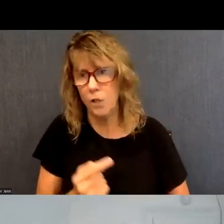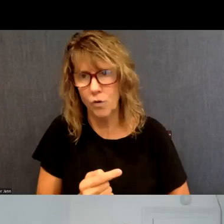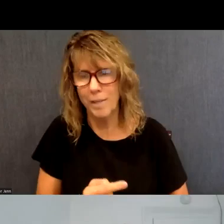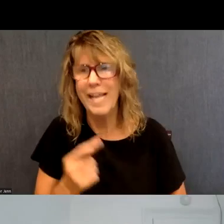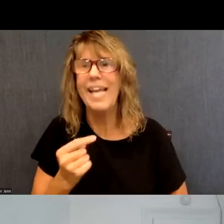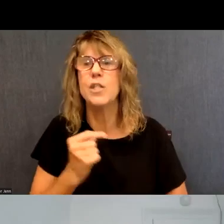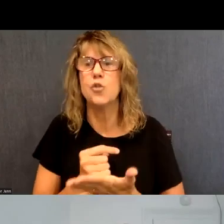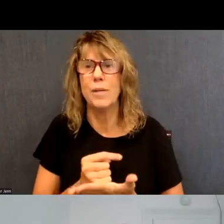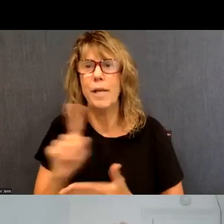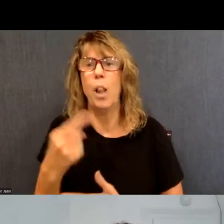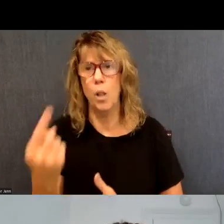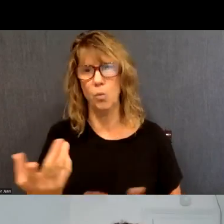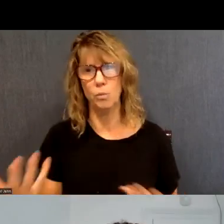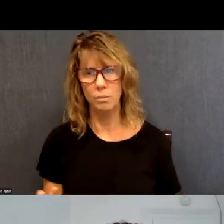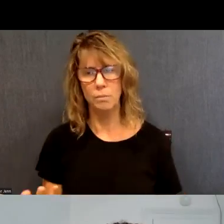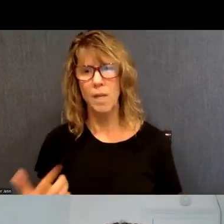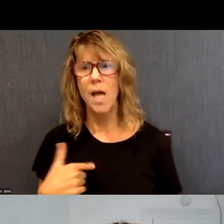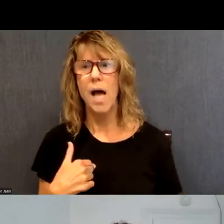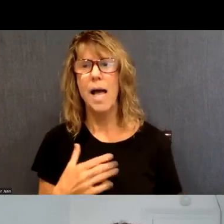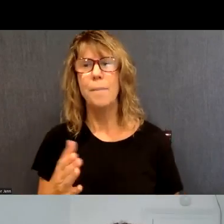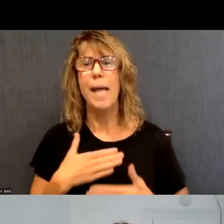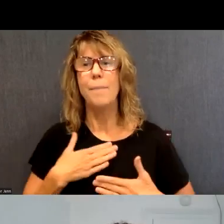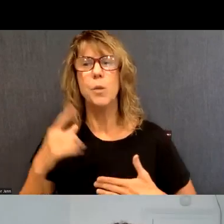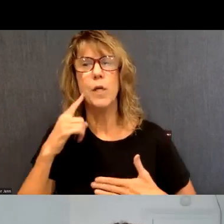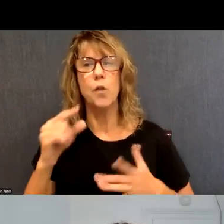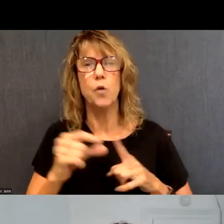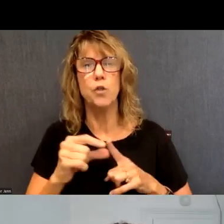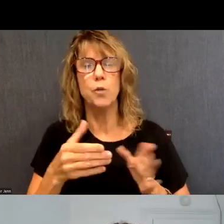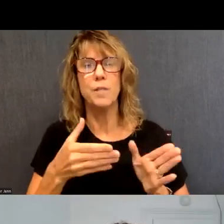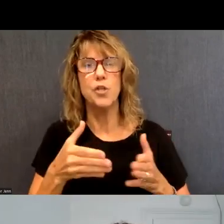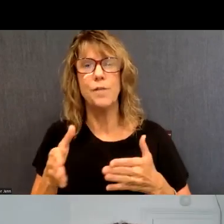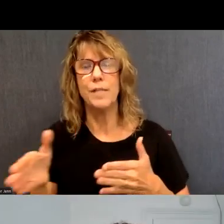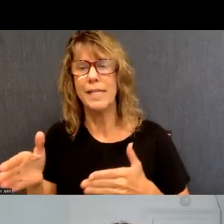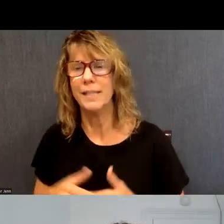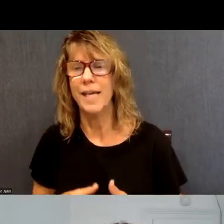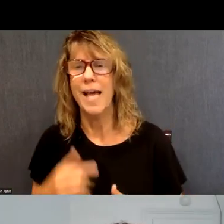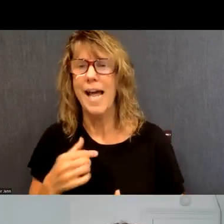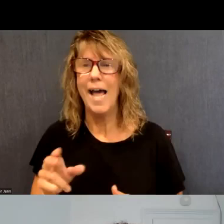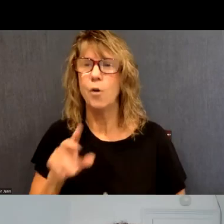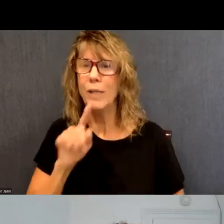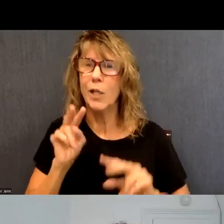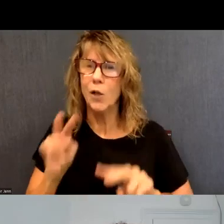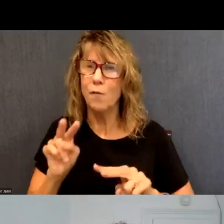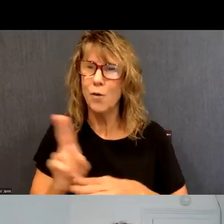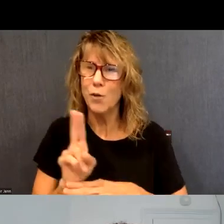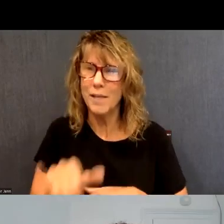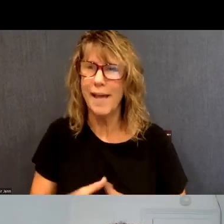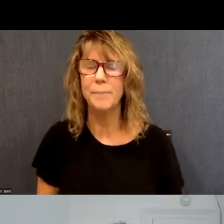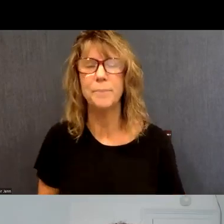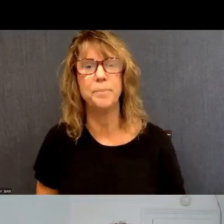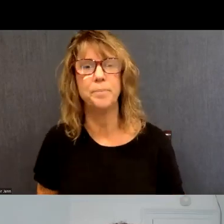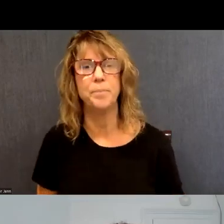I'm just so glad to hear the terms shifting, um, from there. And I love the MSUD. I've never heard that, but I look forward to using it. Um, and